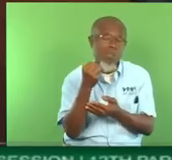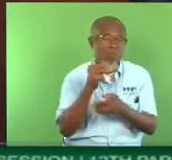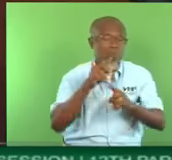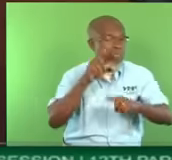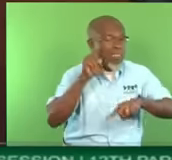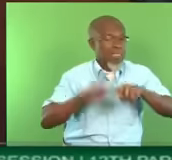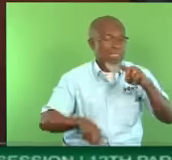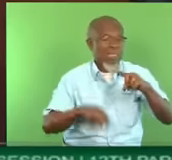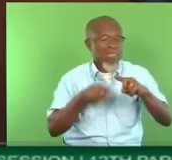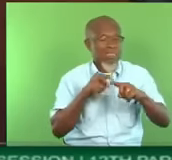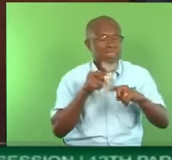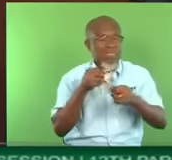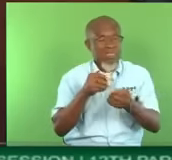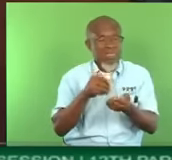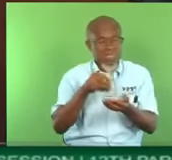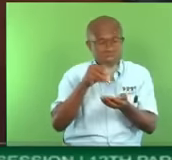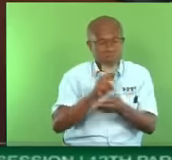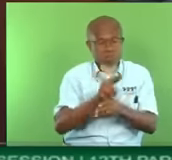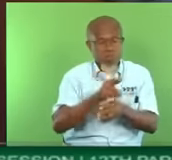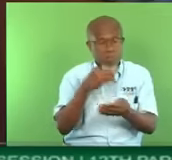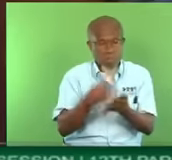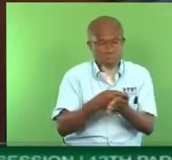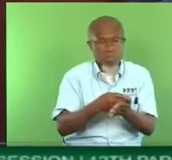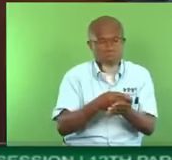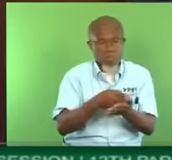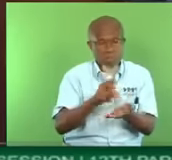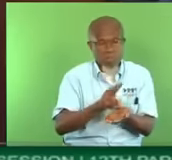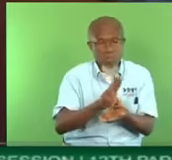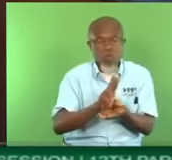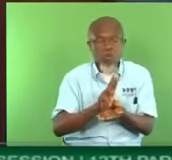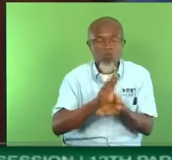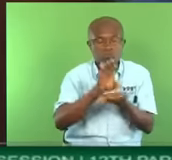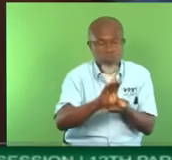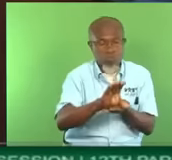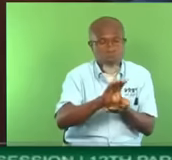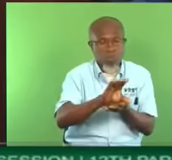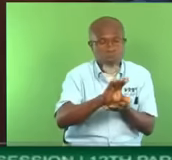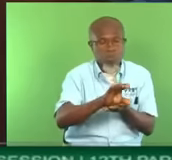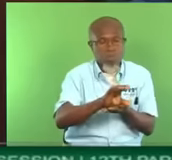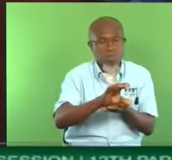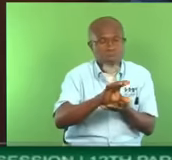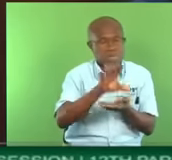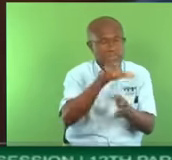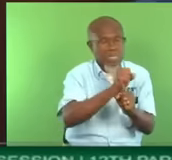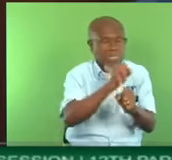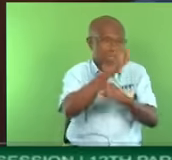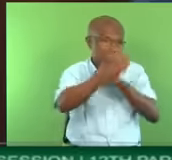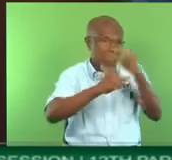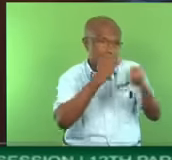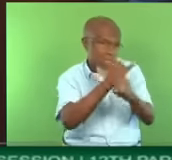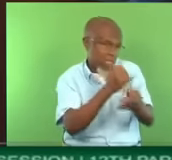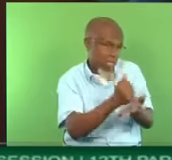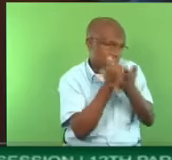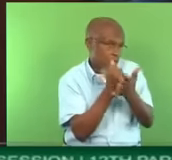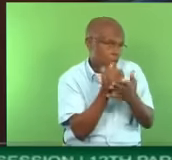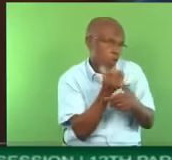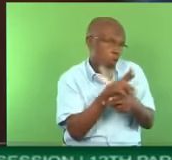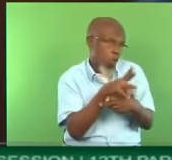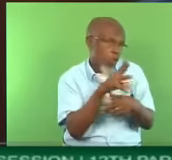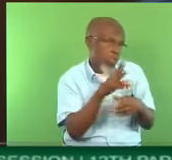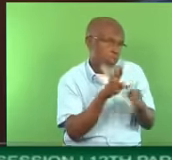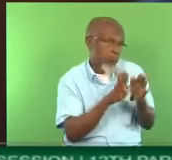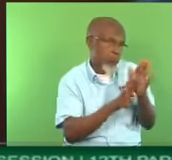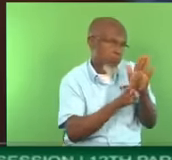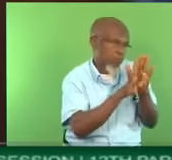cannot spend money to strengthen the Toronto and Tobago police service or to seek international help so that we can get some